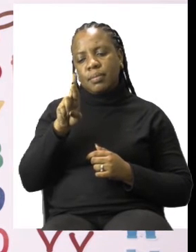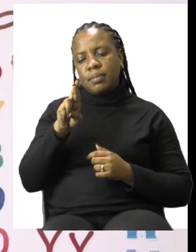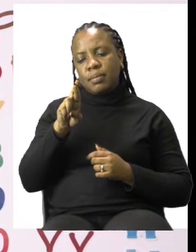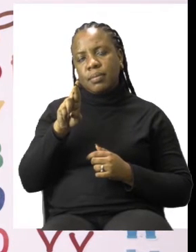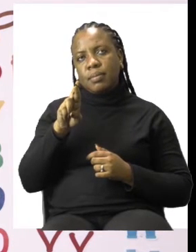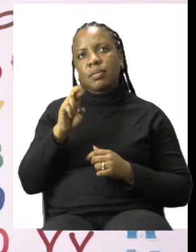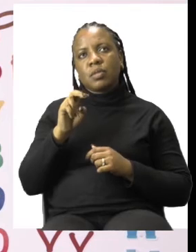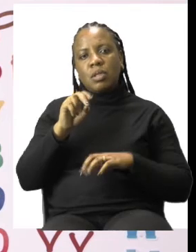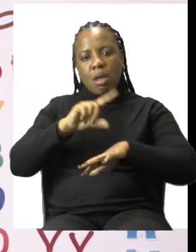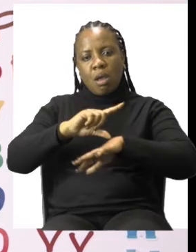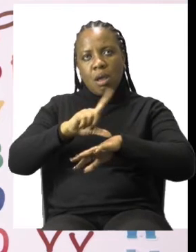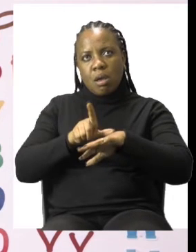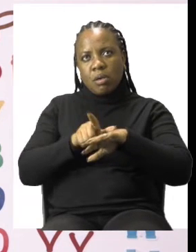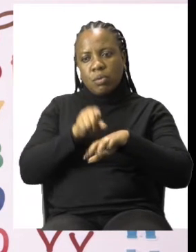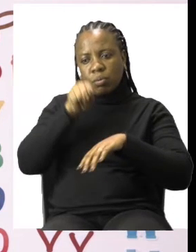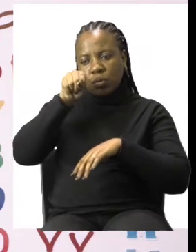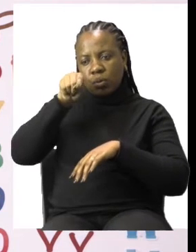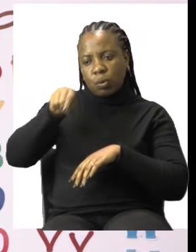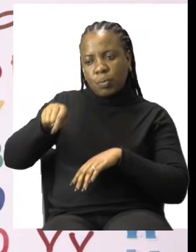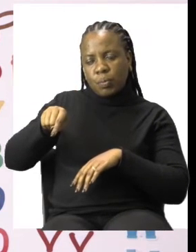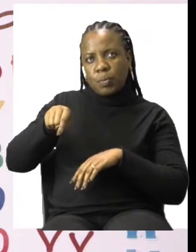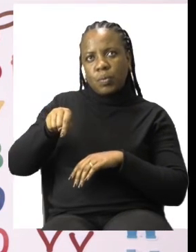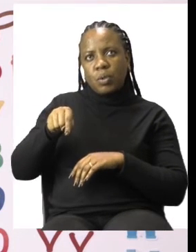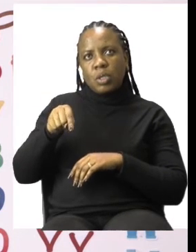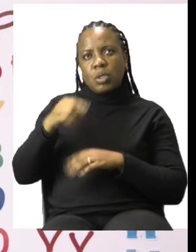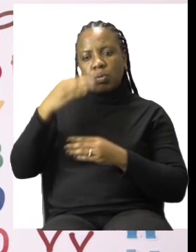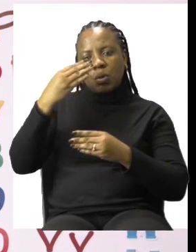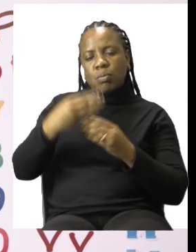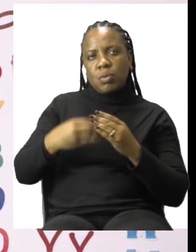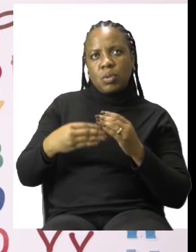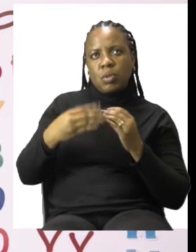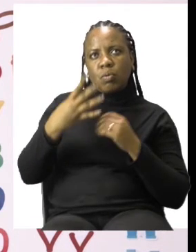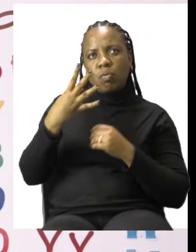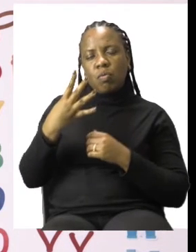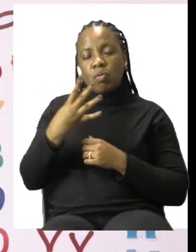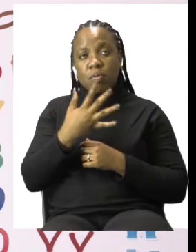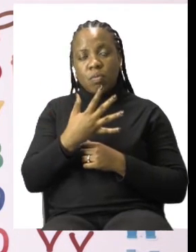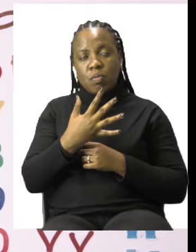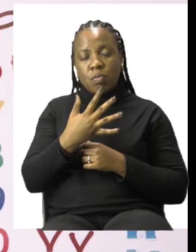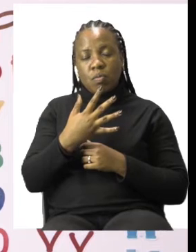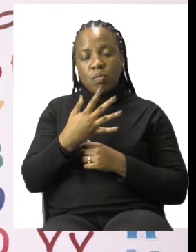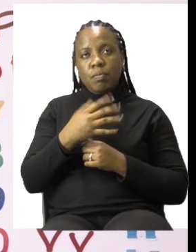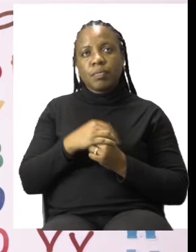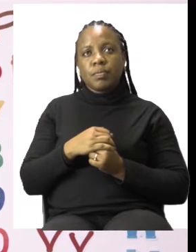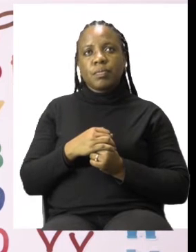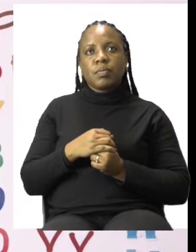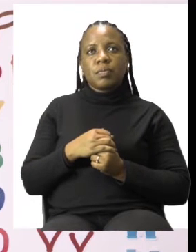It has not yet passed 5 but it has passed 4. So we can say